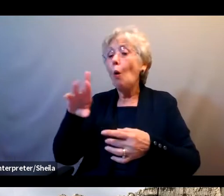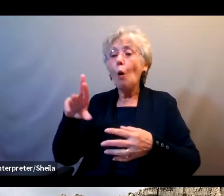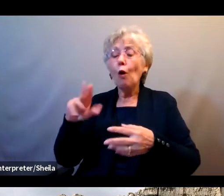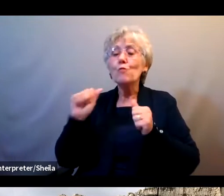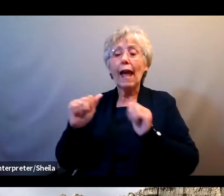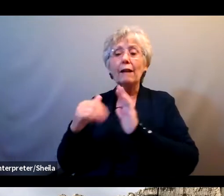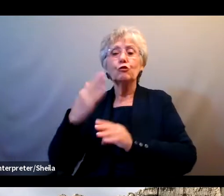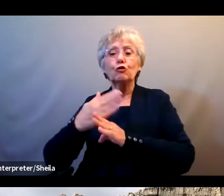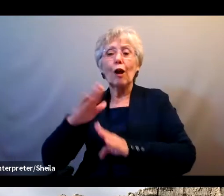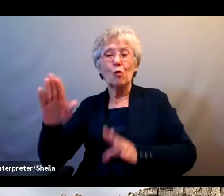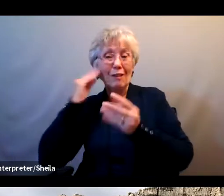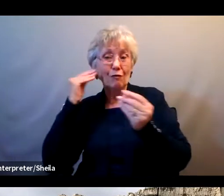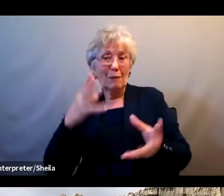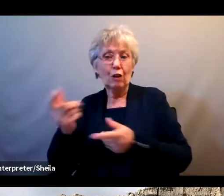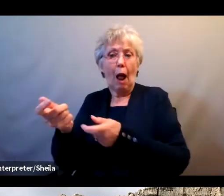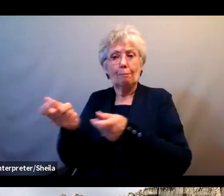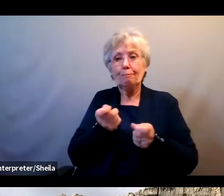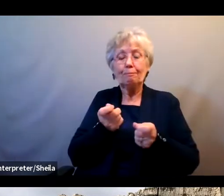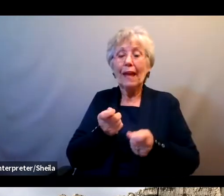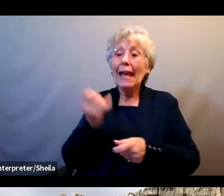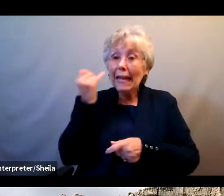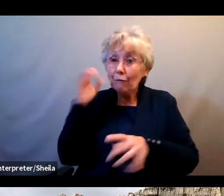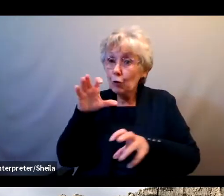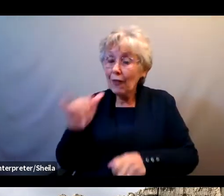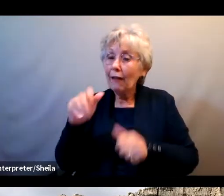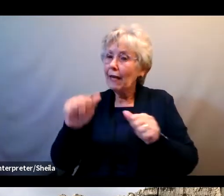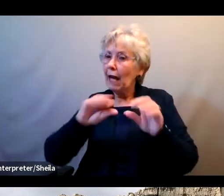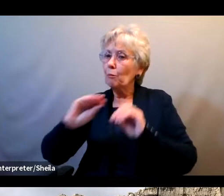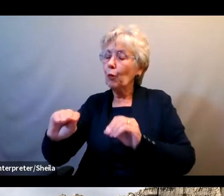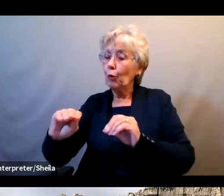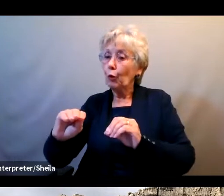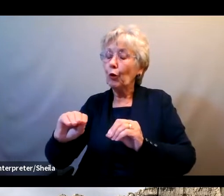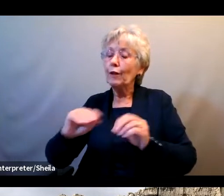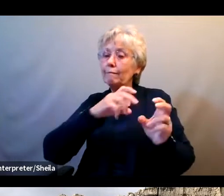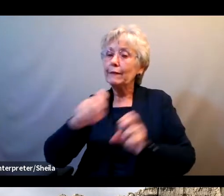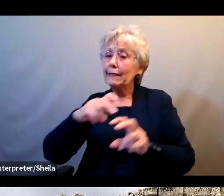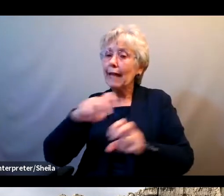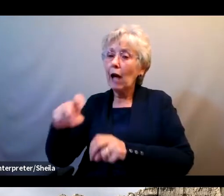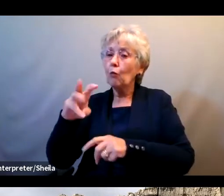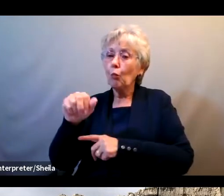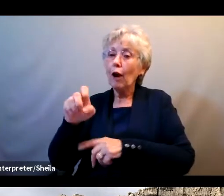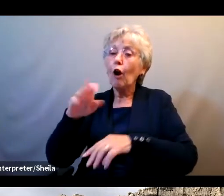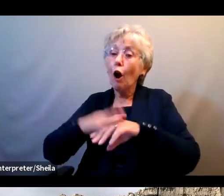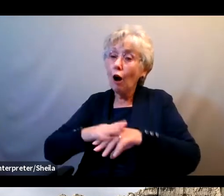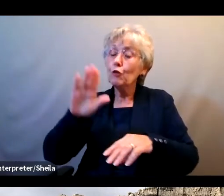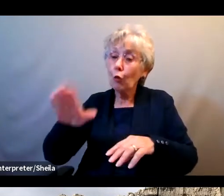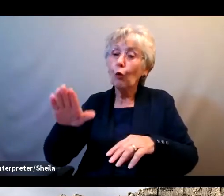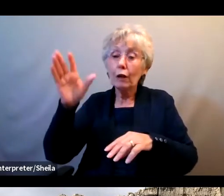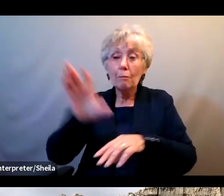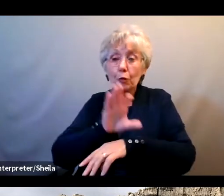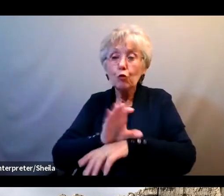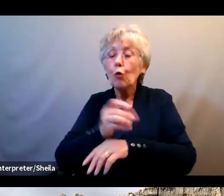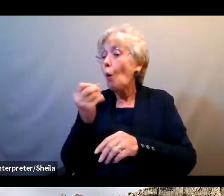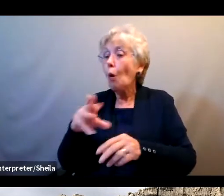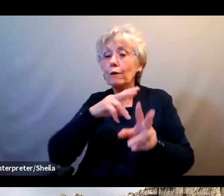that link, they could wind up putting malware on your computer or your phone. So even if it looks like the message might be from